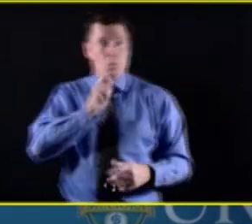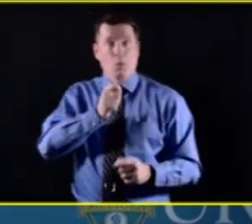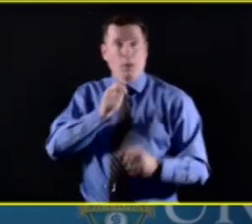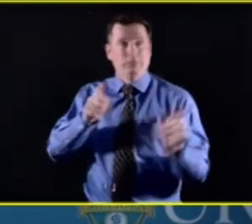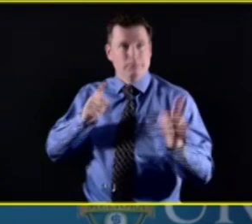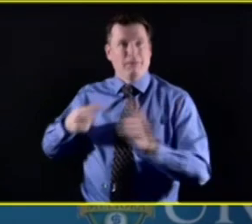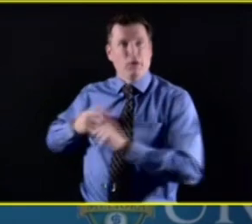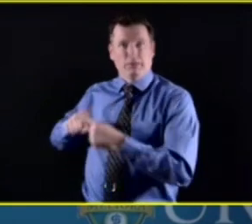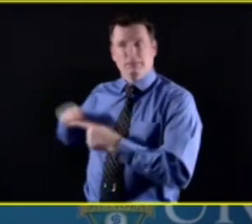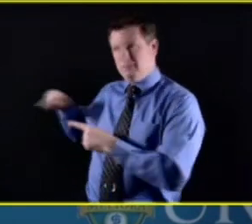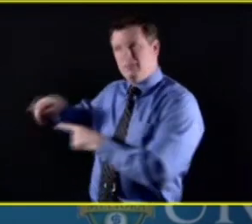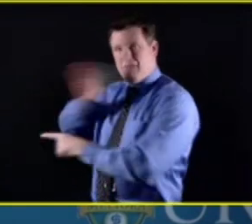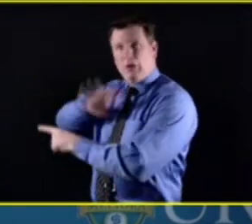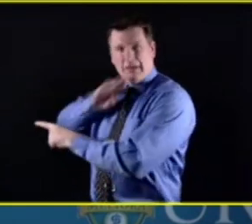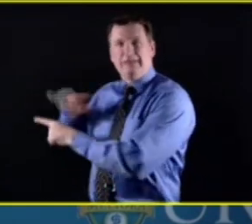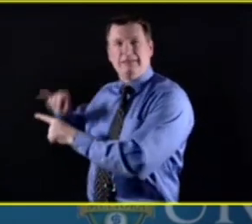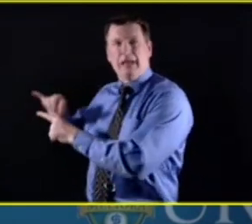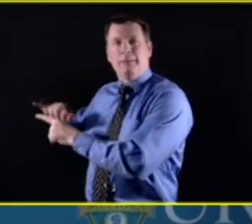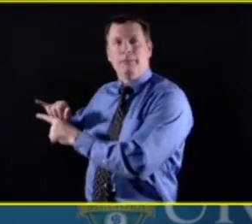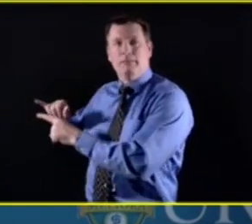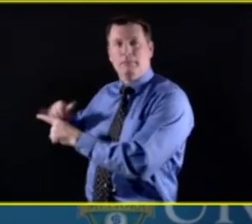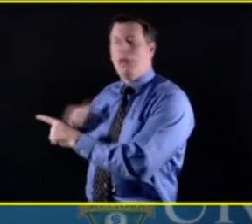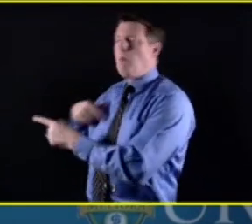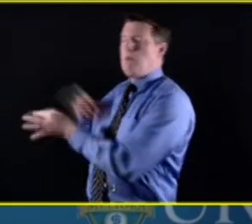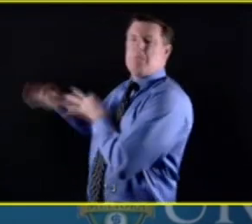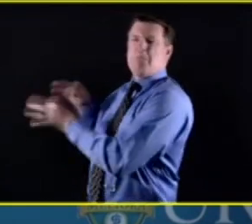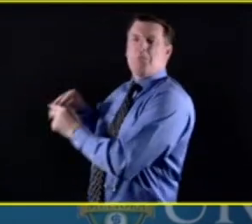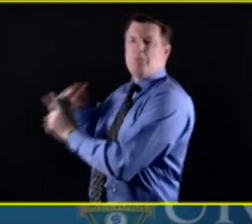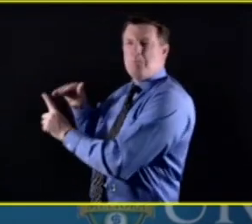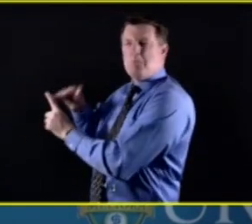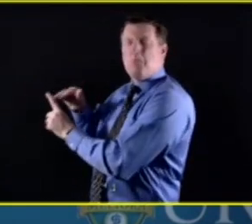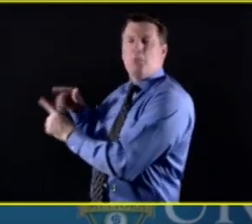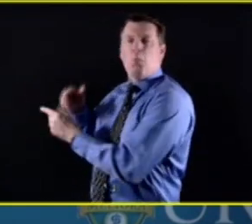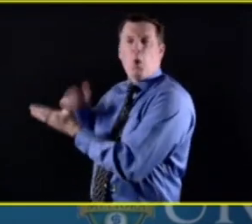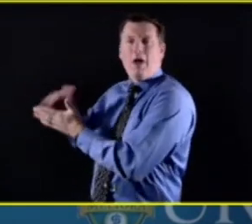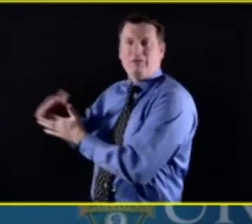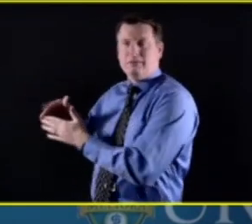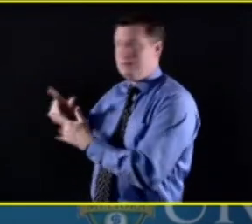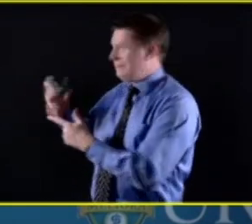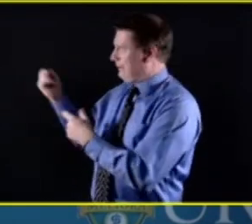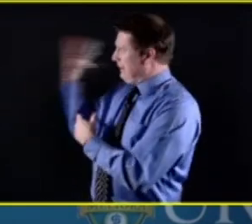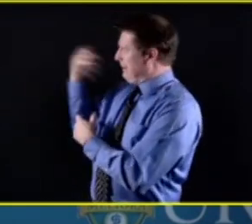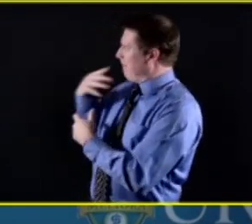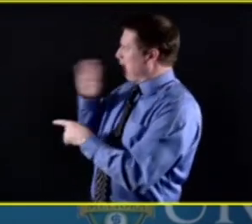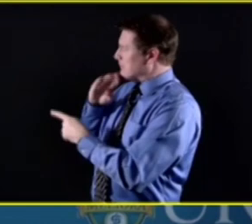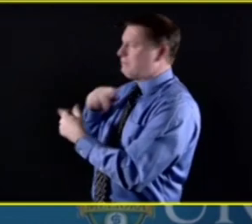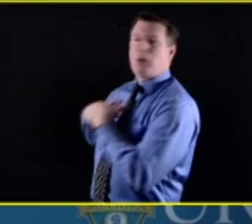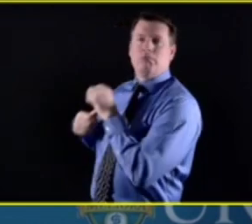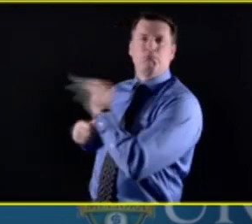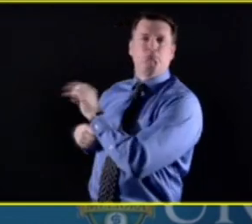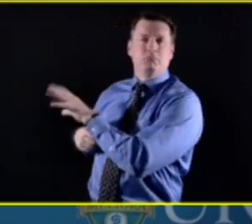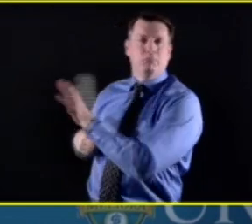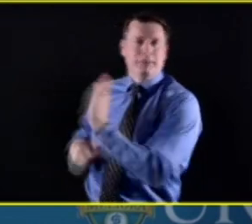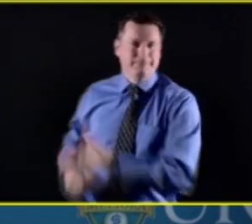We've got the WTC channel 10 on the line. Is there a reporter, um, would you like to ask a question?